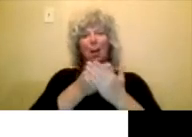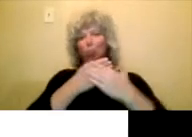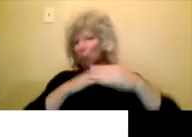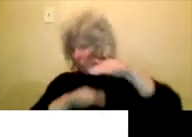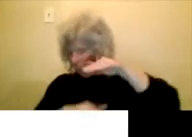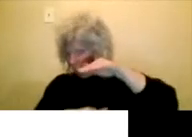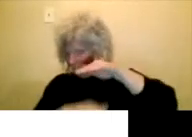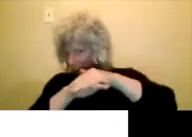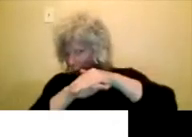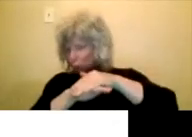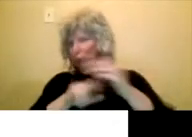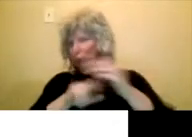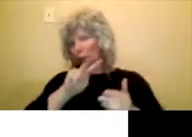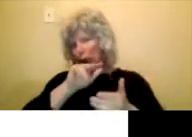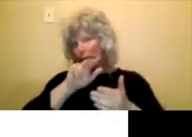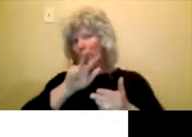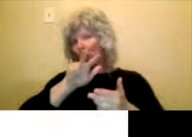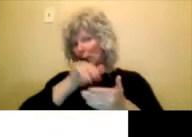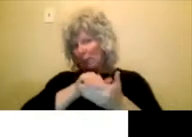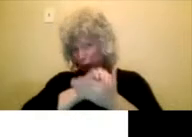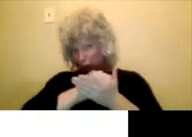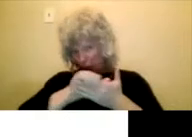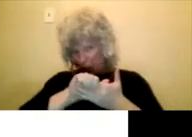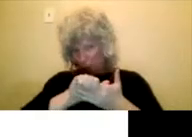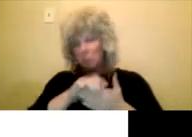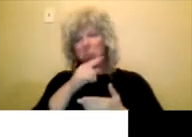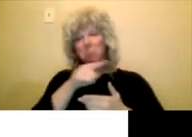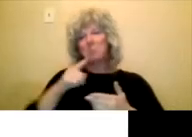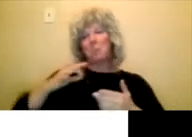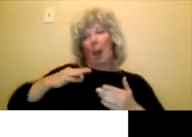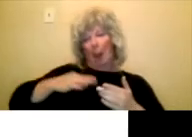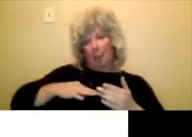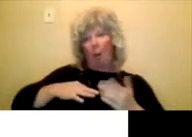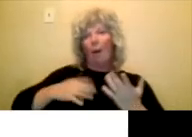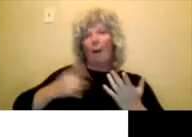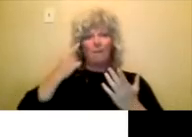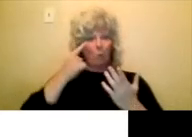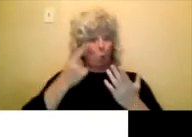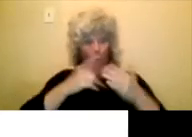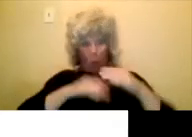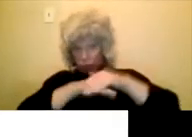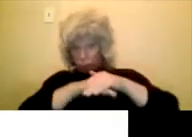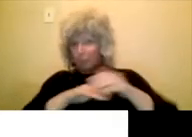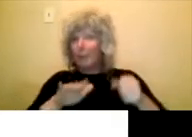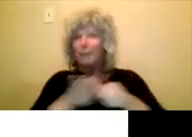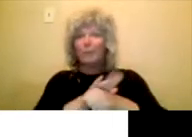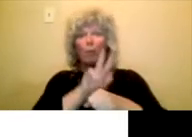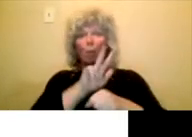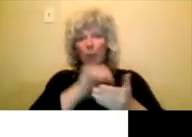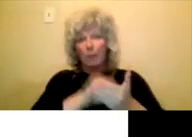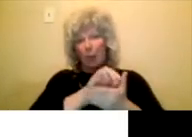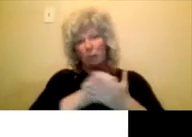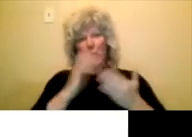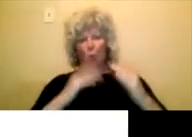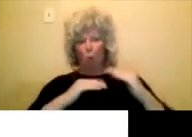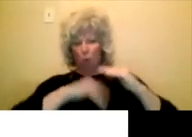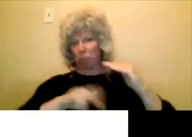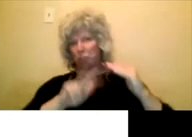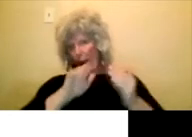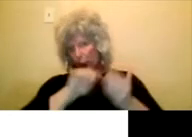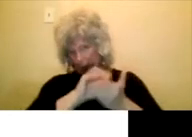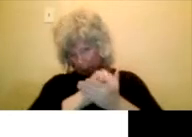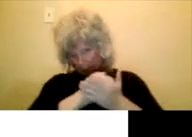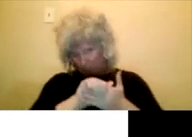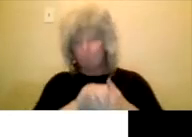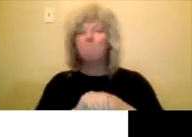and you can apply for a hundred percent of that budget. And it can include